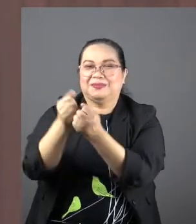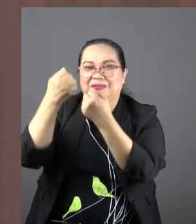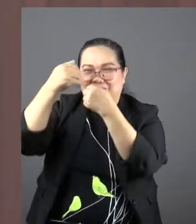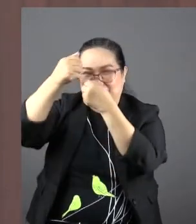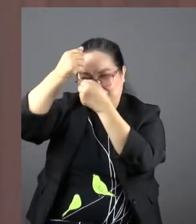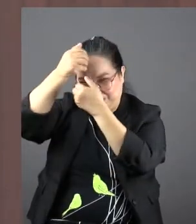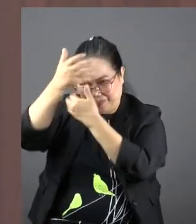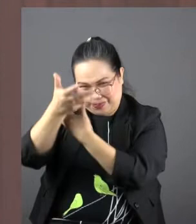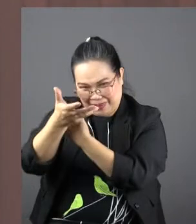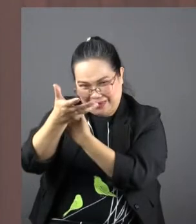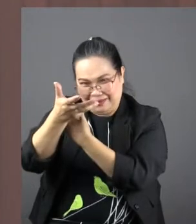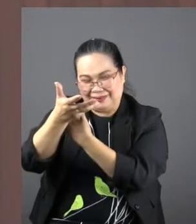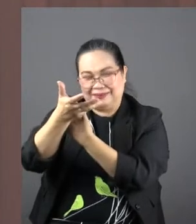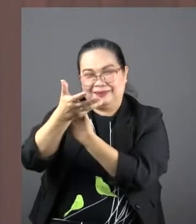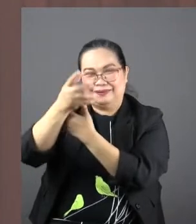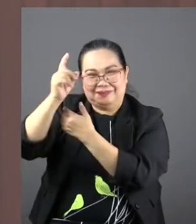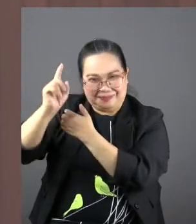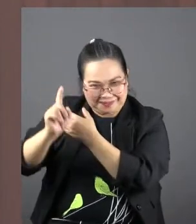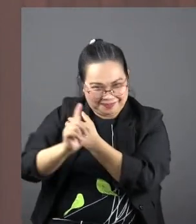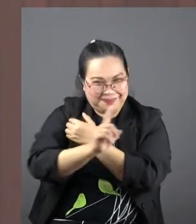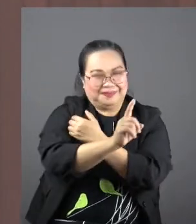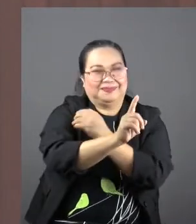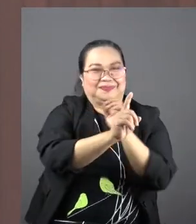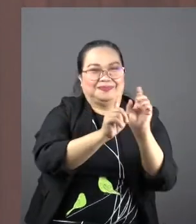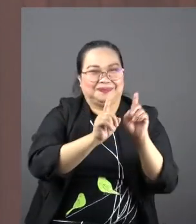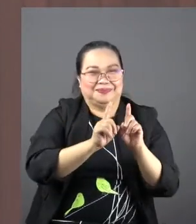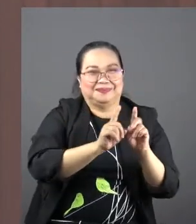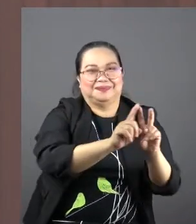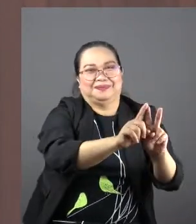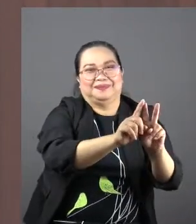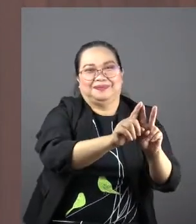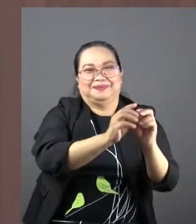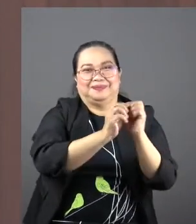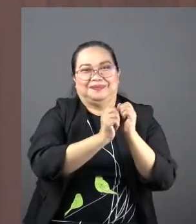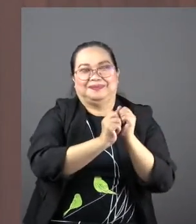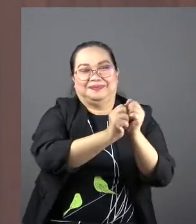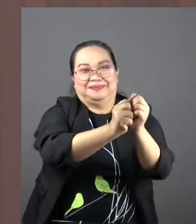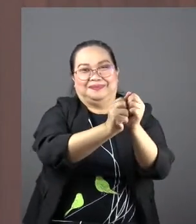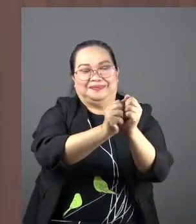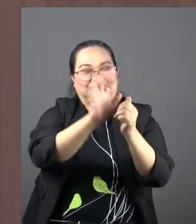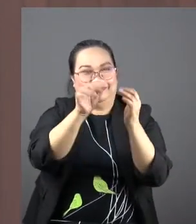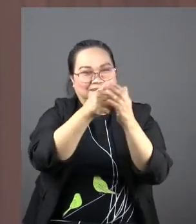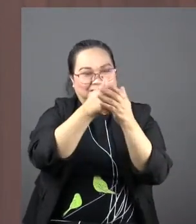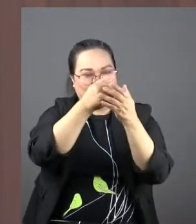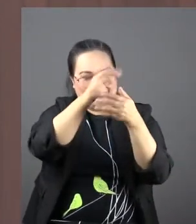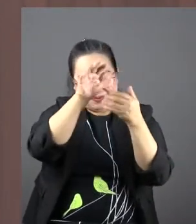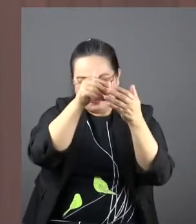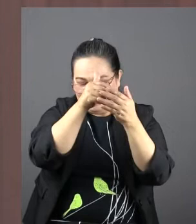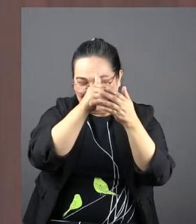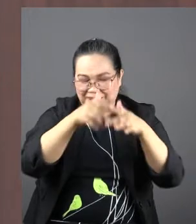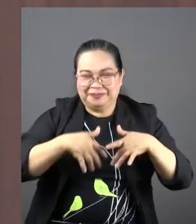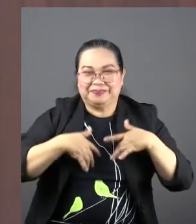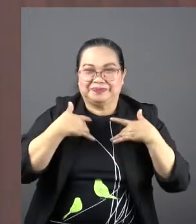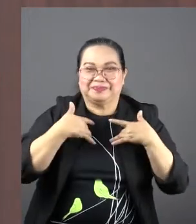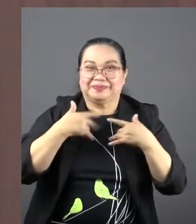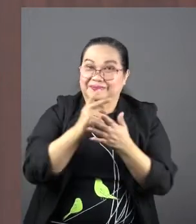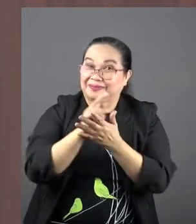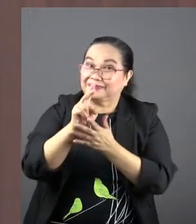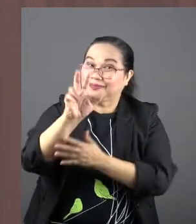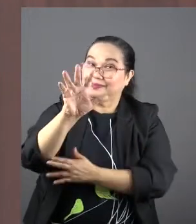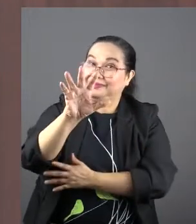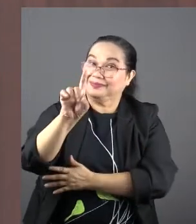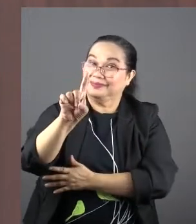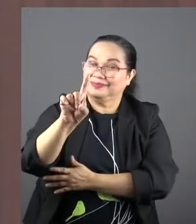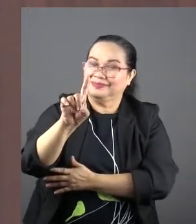to them. He went back to his parents and submitted to them all his life. And it says in verse 51 of Luke